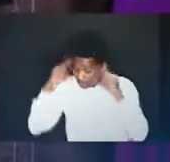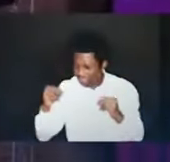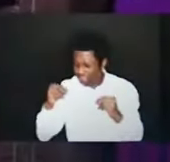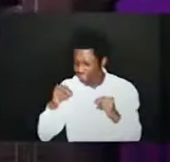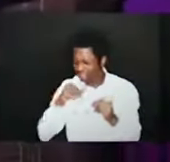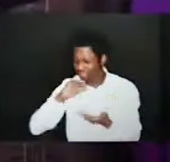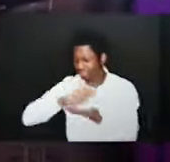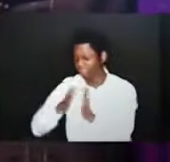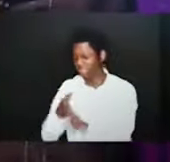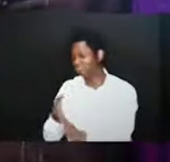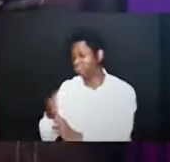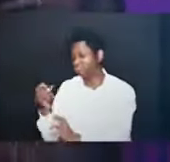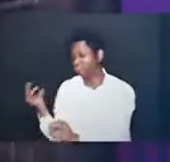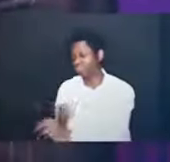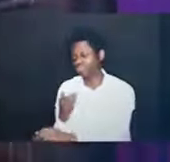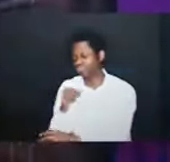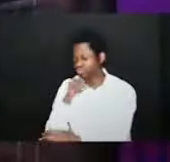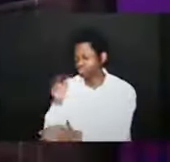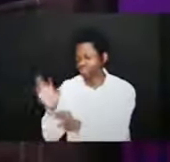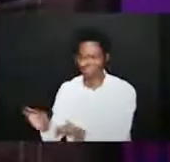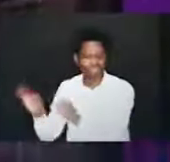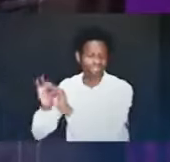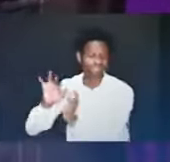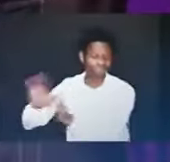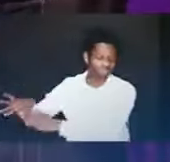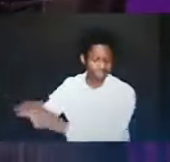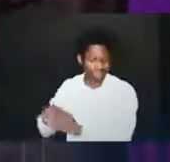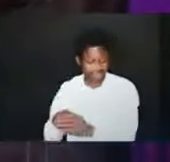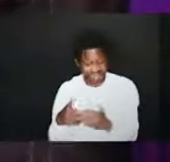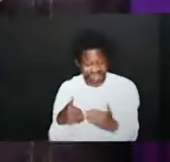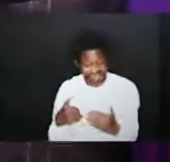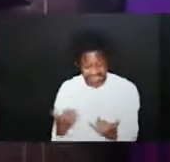there is now a new way of righteousness